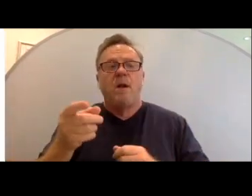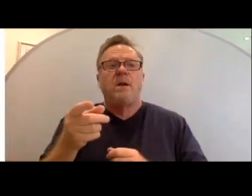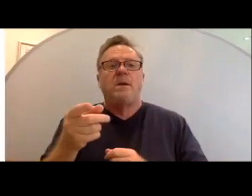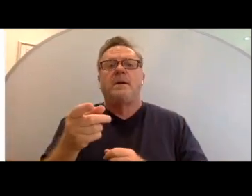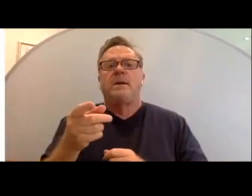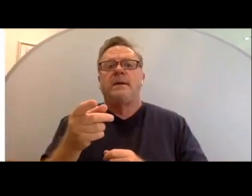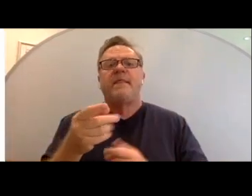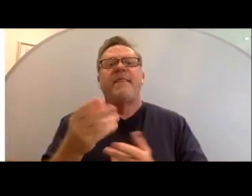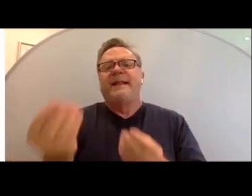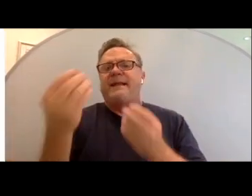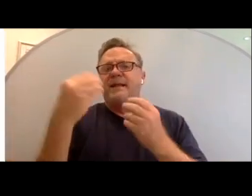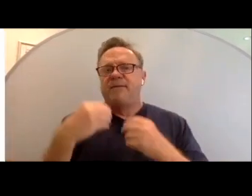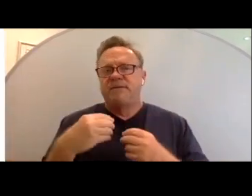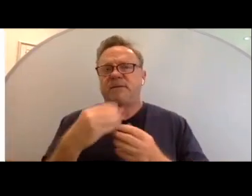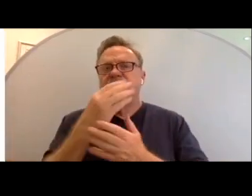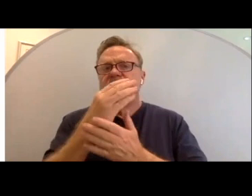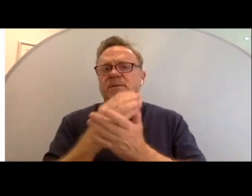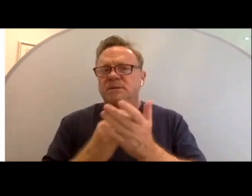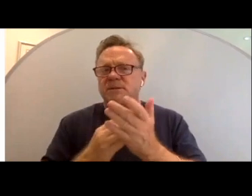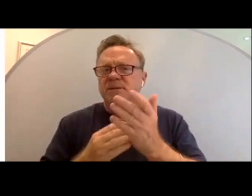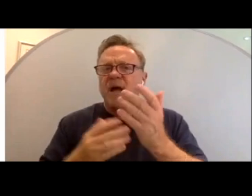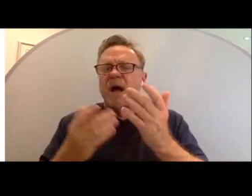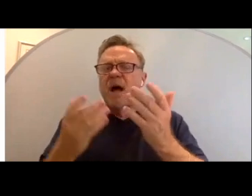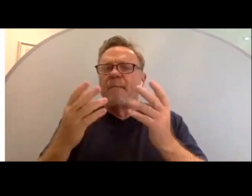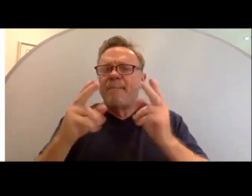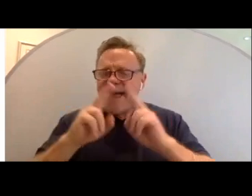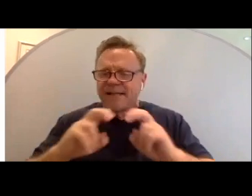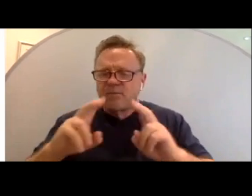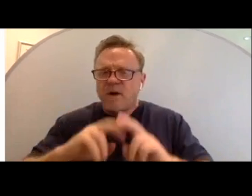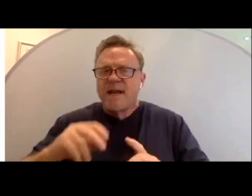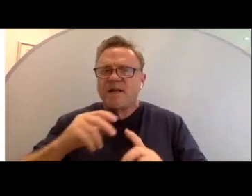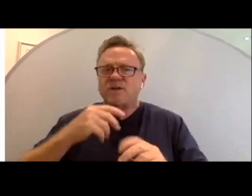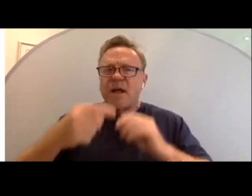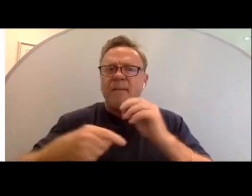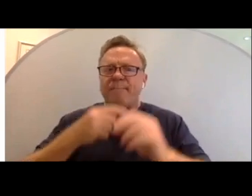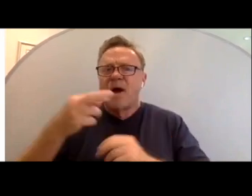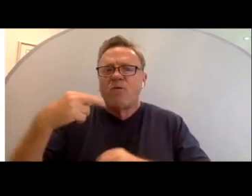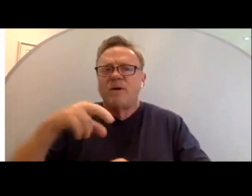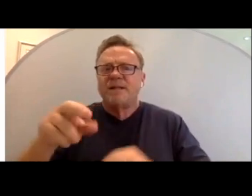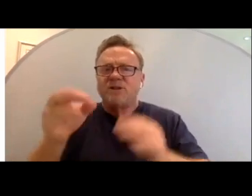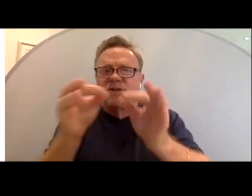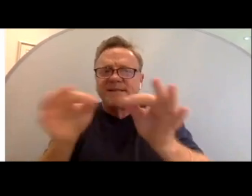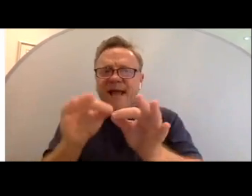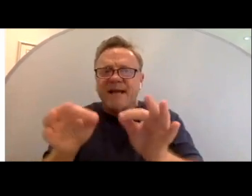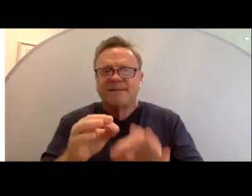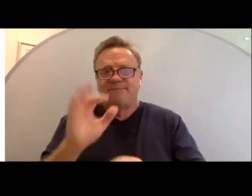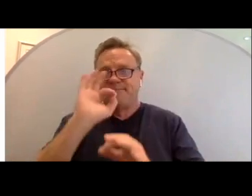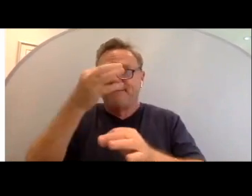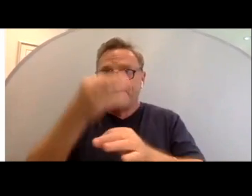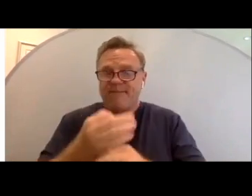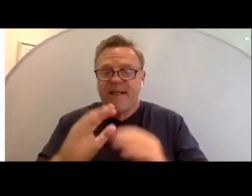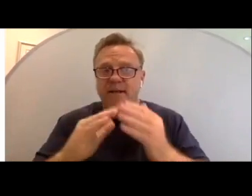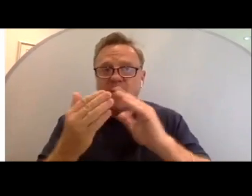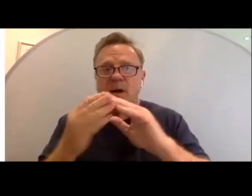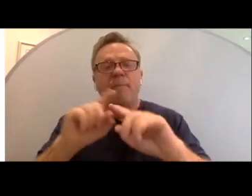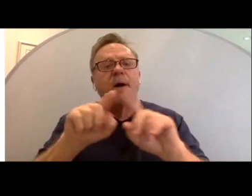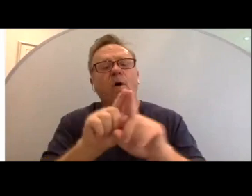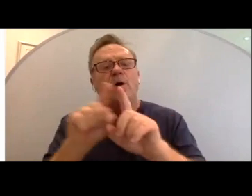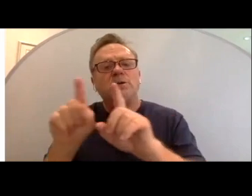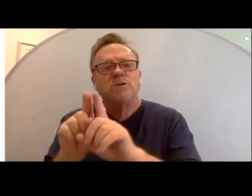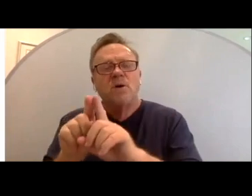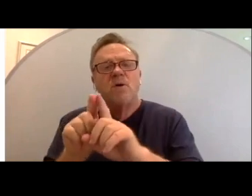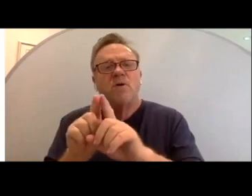gives us some exploration around religious texts and faith communities, but it also